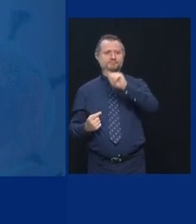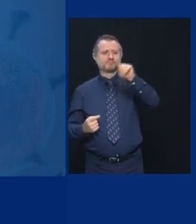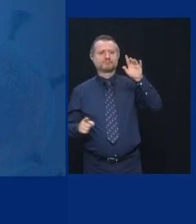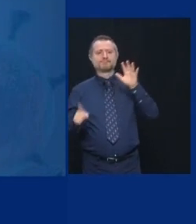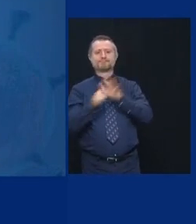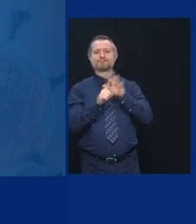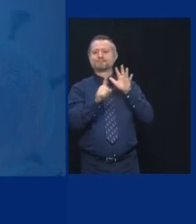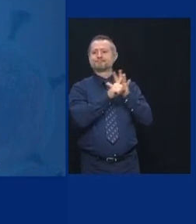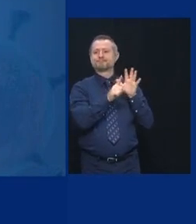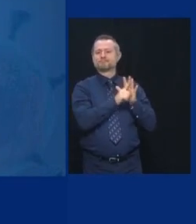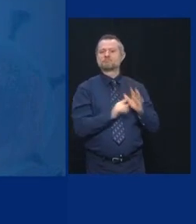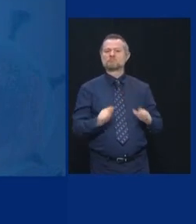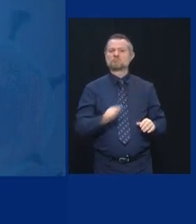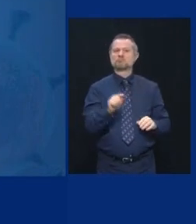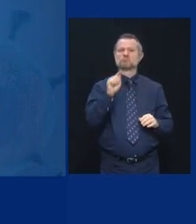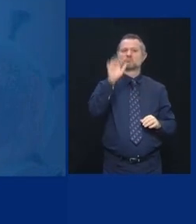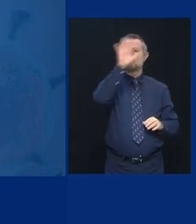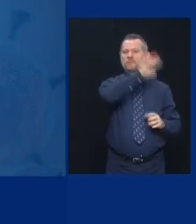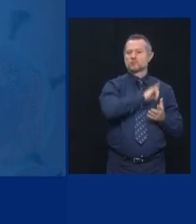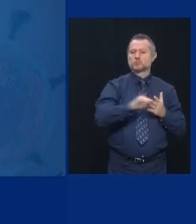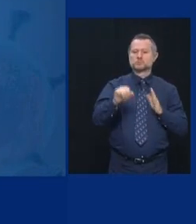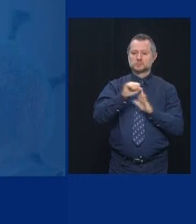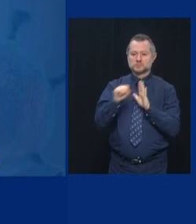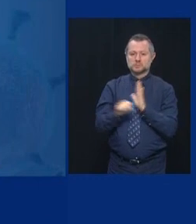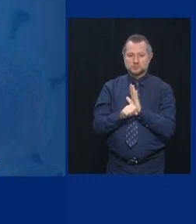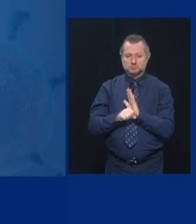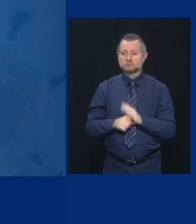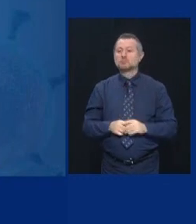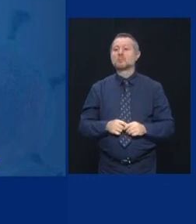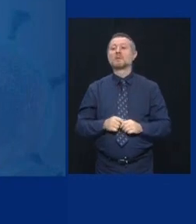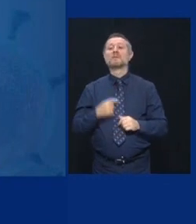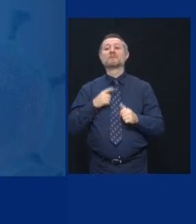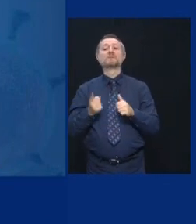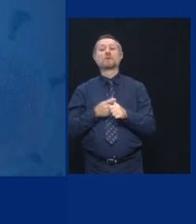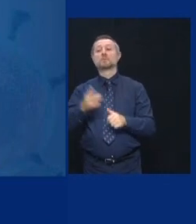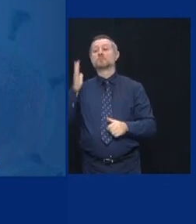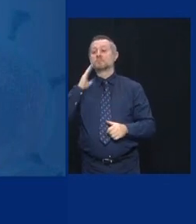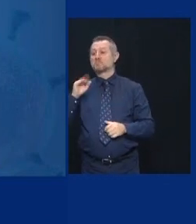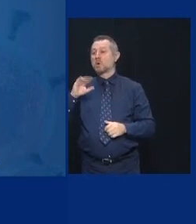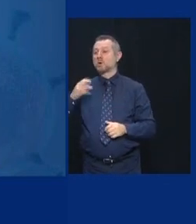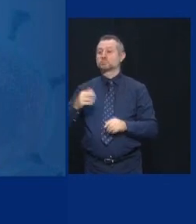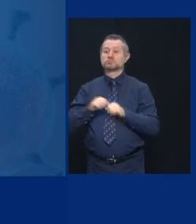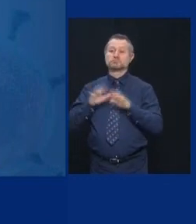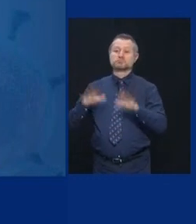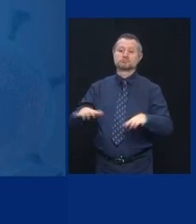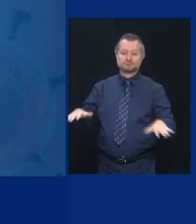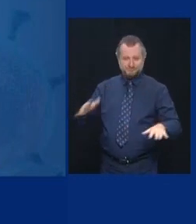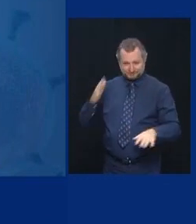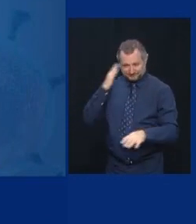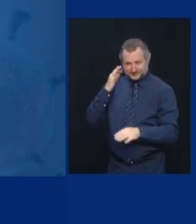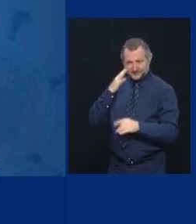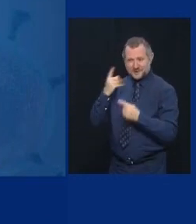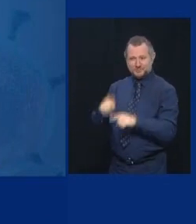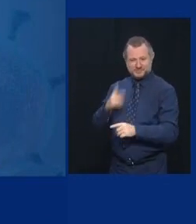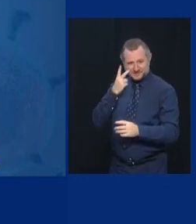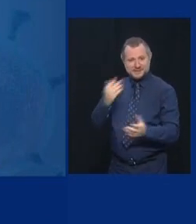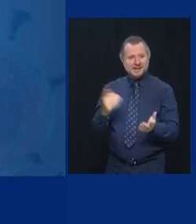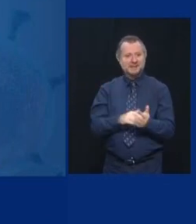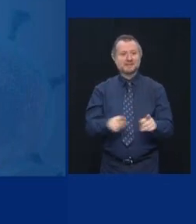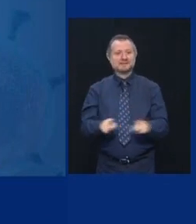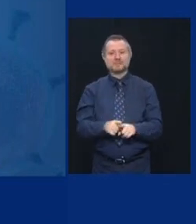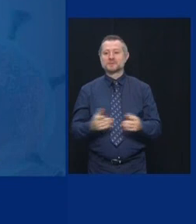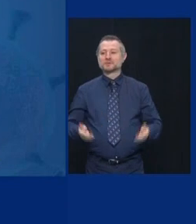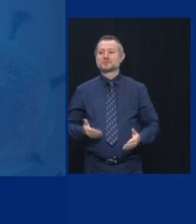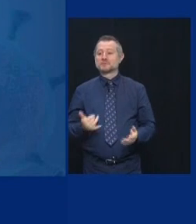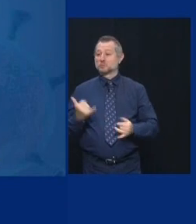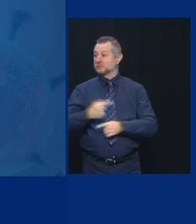Again, we started with the first hotspot and it's going to continue. It is the way of the world.